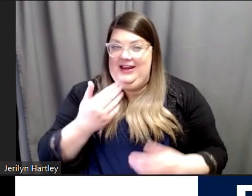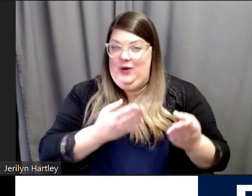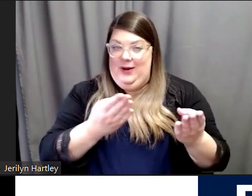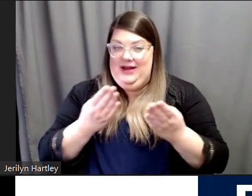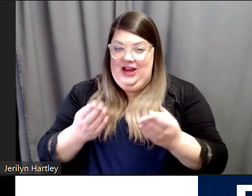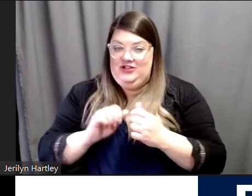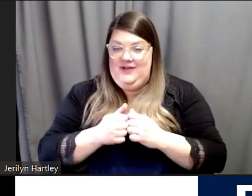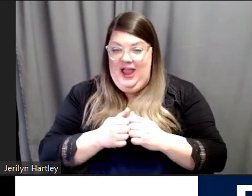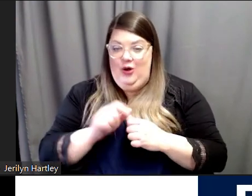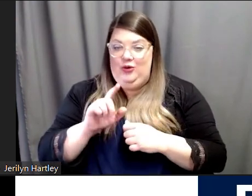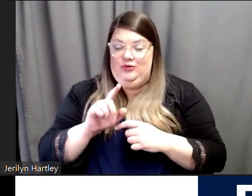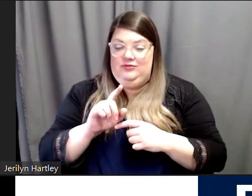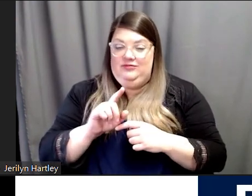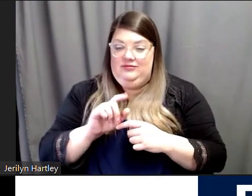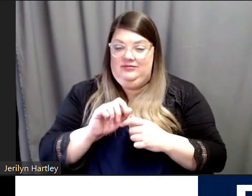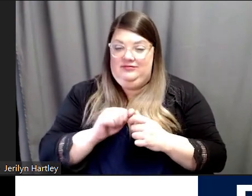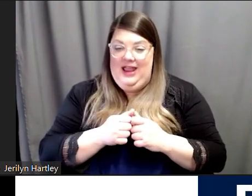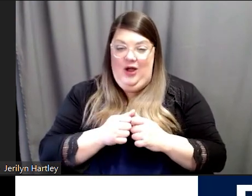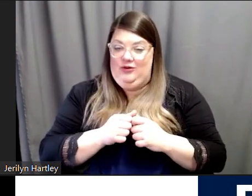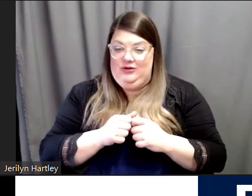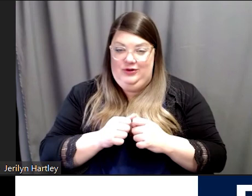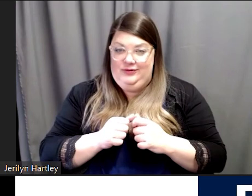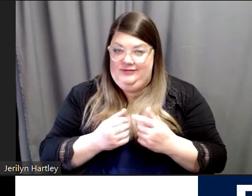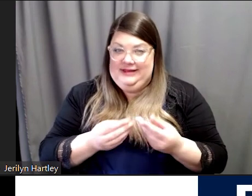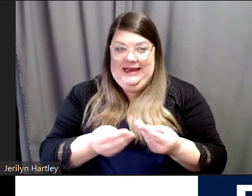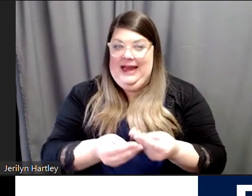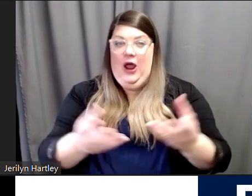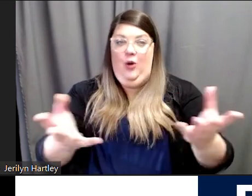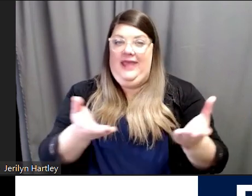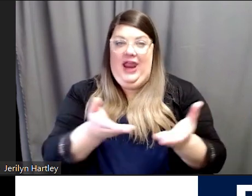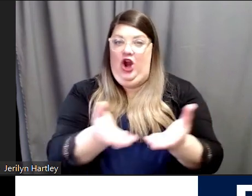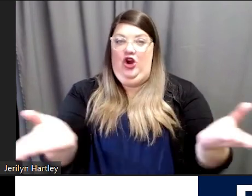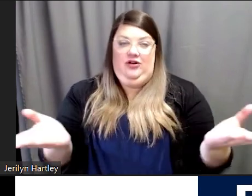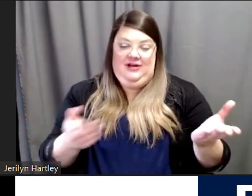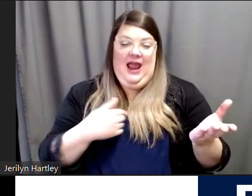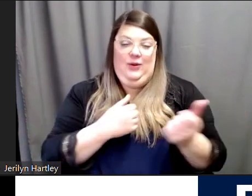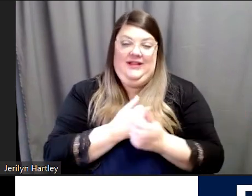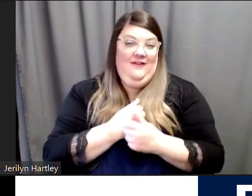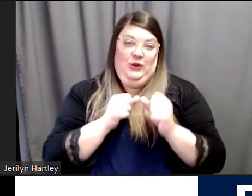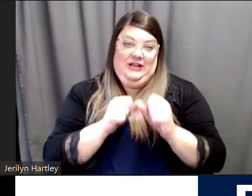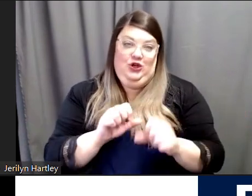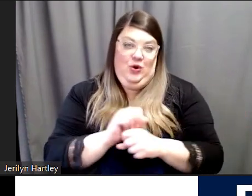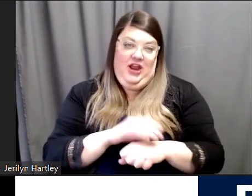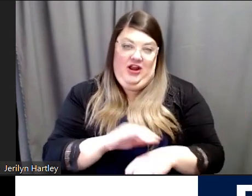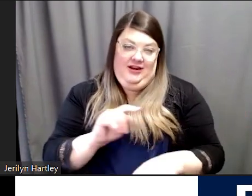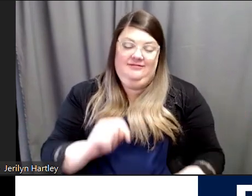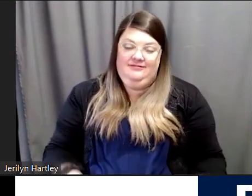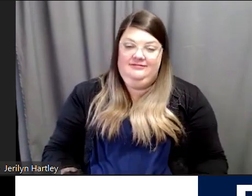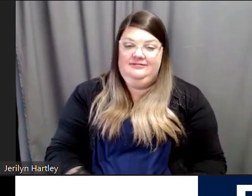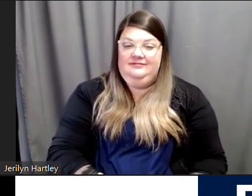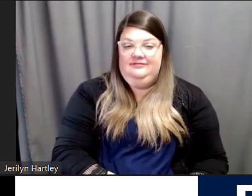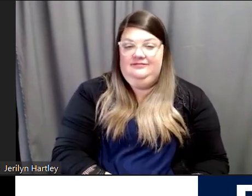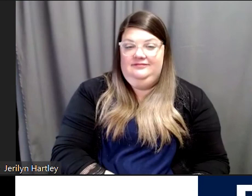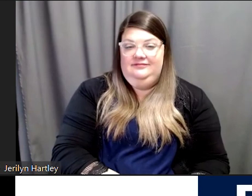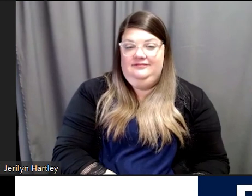how to get this out there, I would love to continue working on it. Yeah.